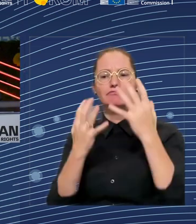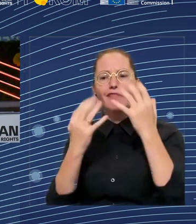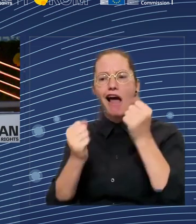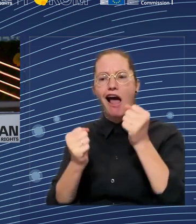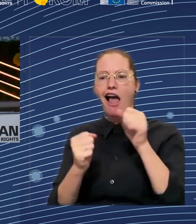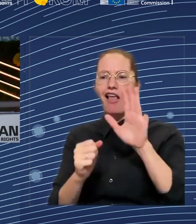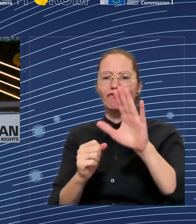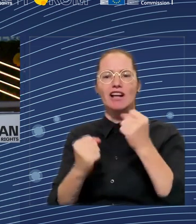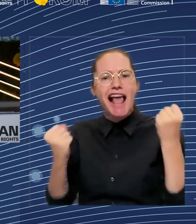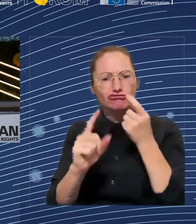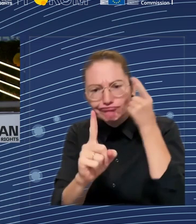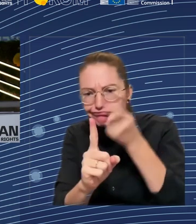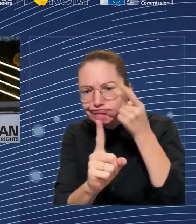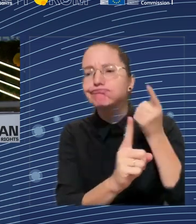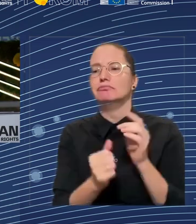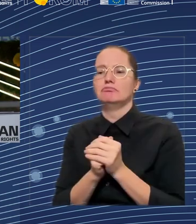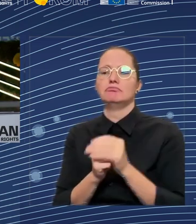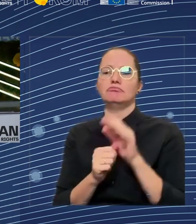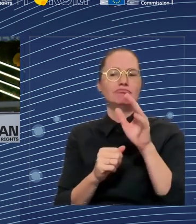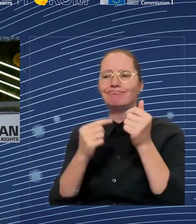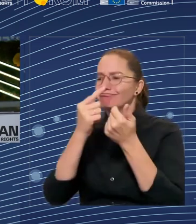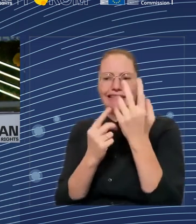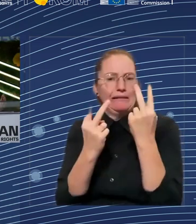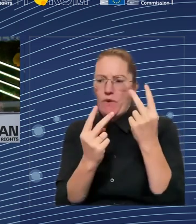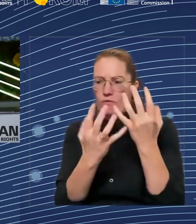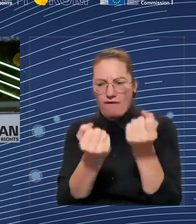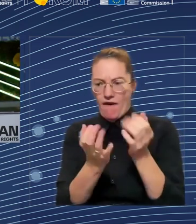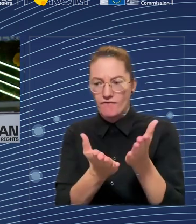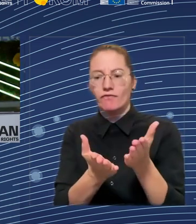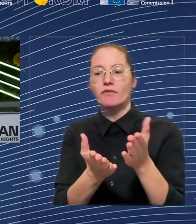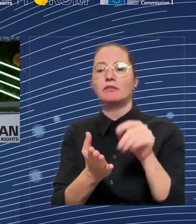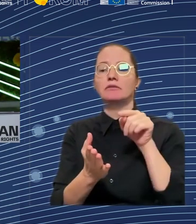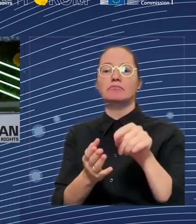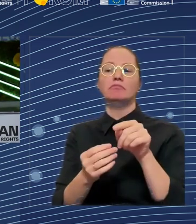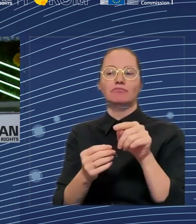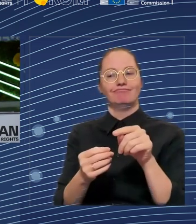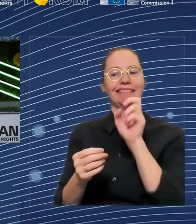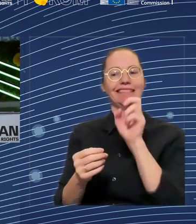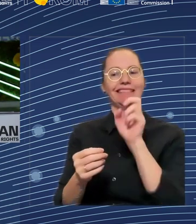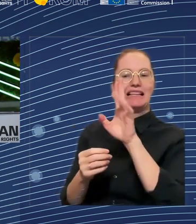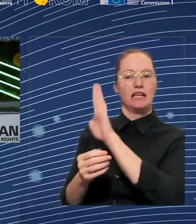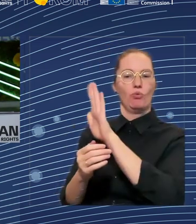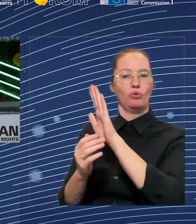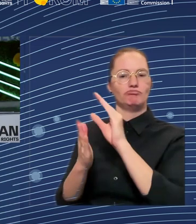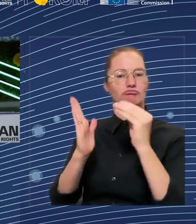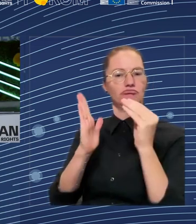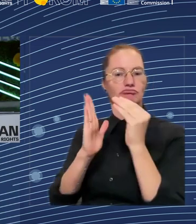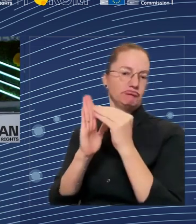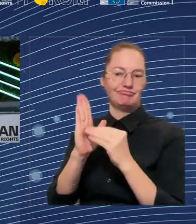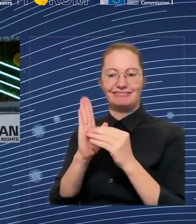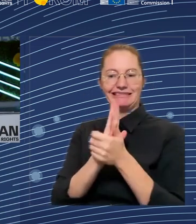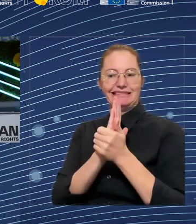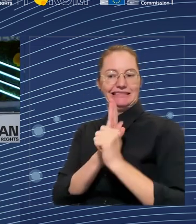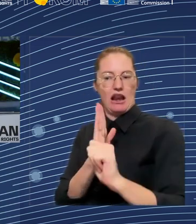it's quite concrete. Of course, we have also skills intelligence to better understand the future labor market needs, so that